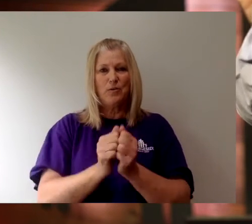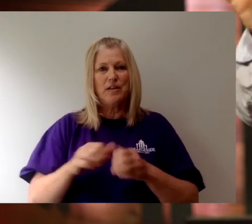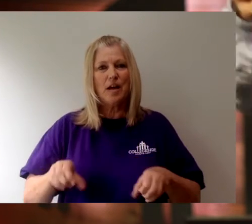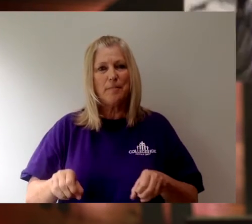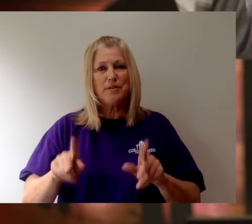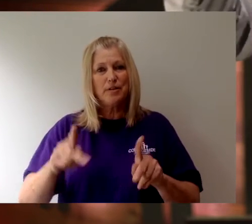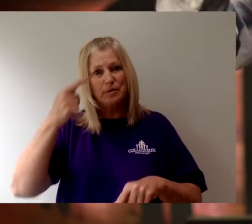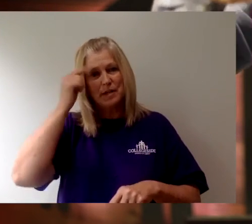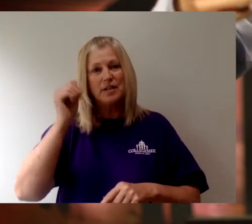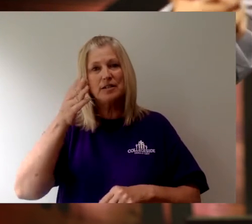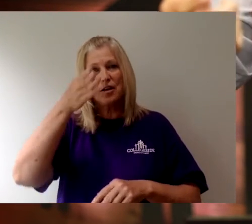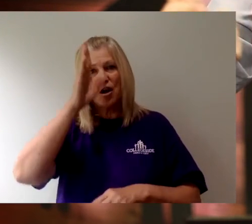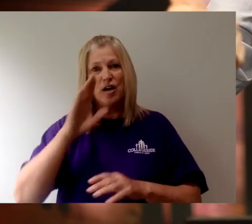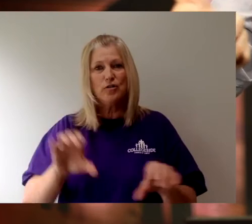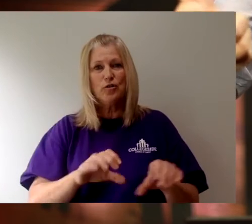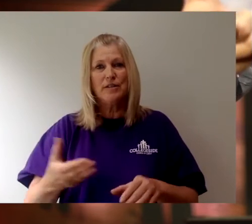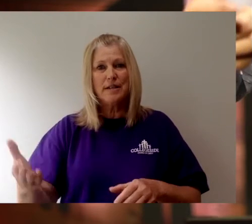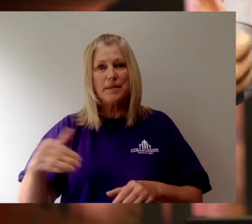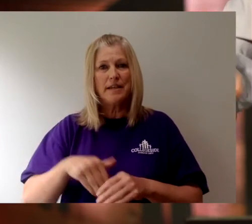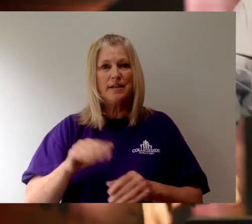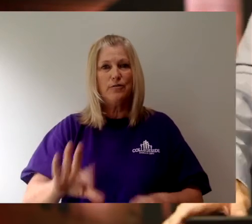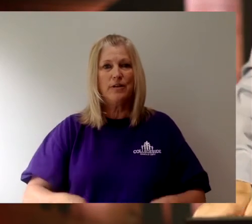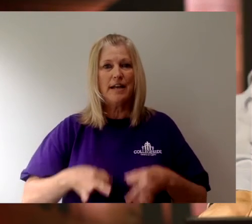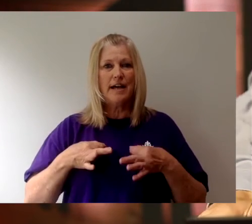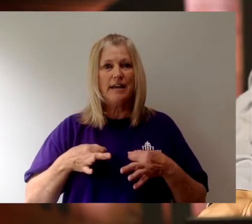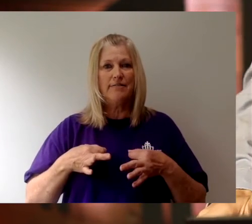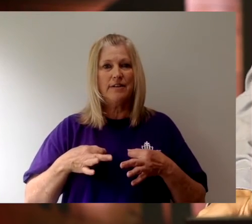opportunity because God is doing something in your life,